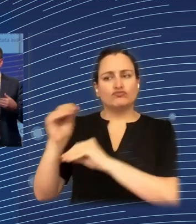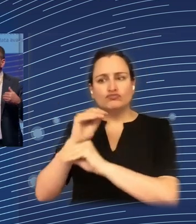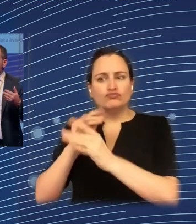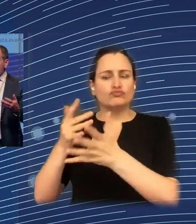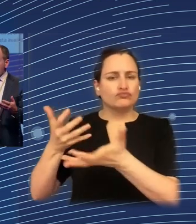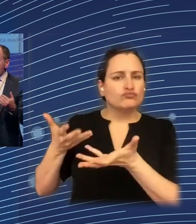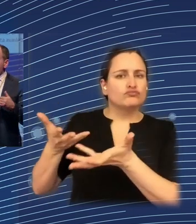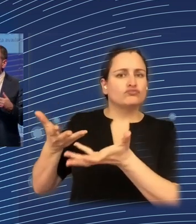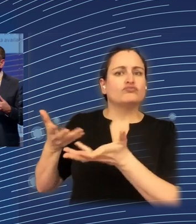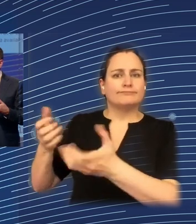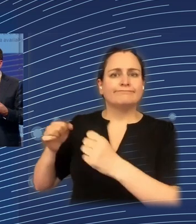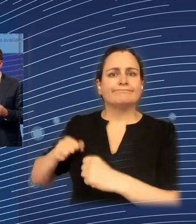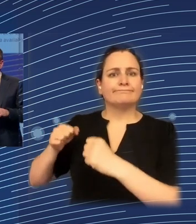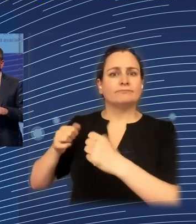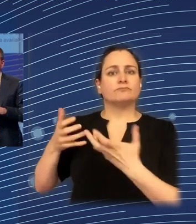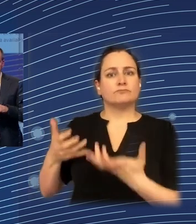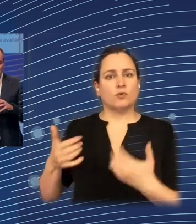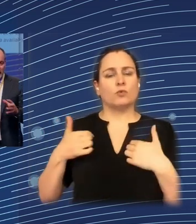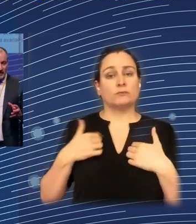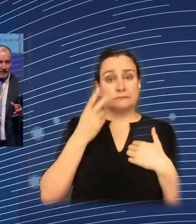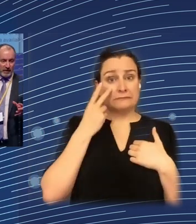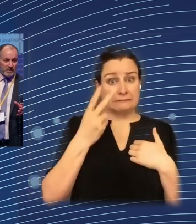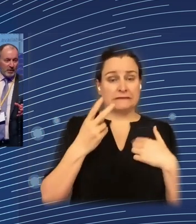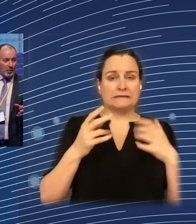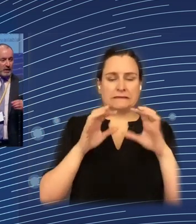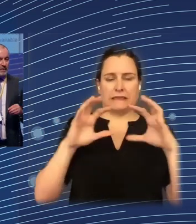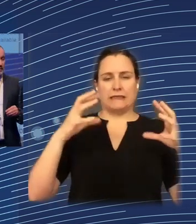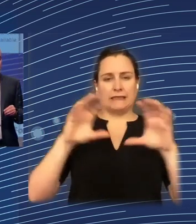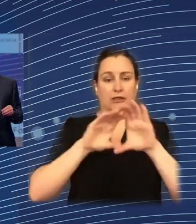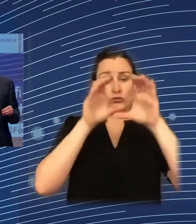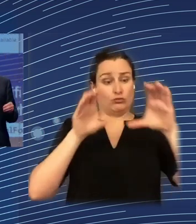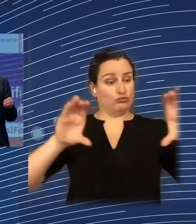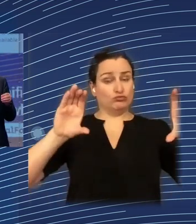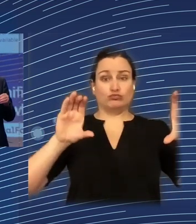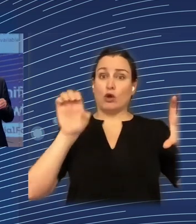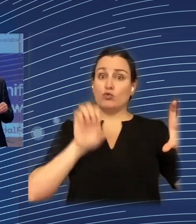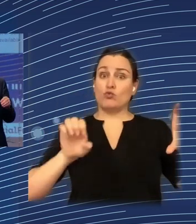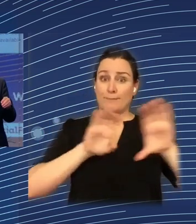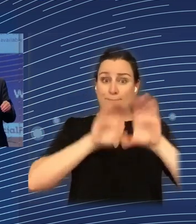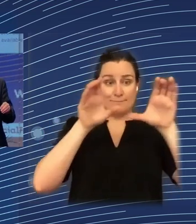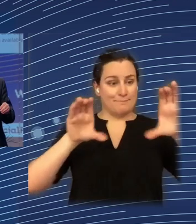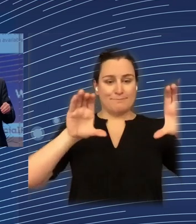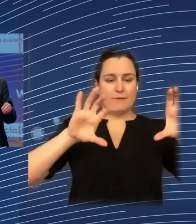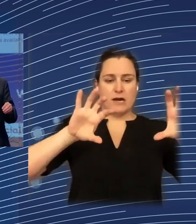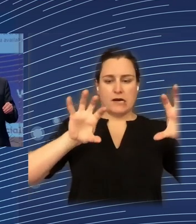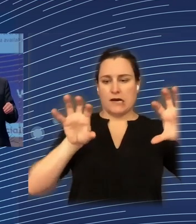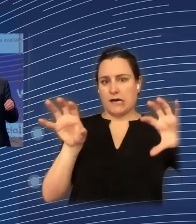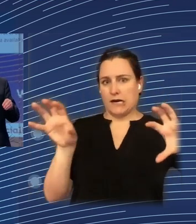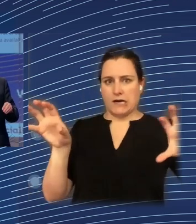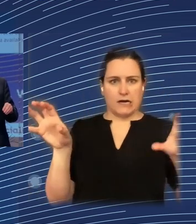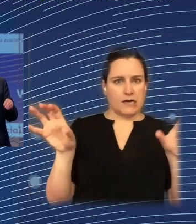are seeing is a huge polarization in most of Europe with a concentration of dynamic economic activity,